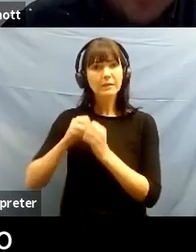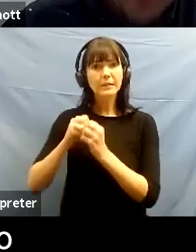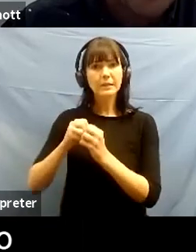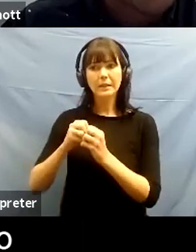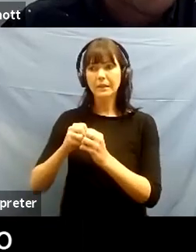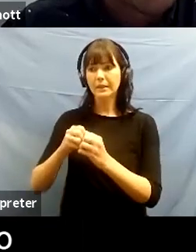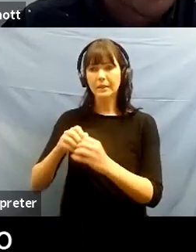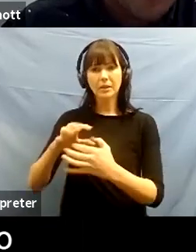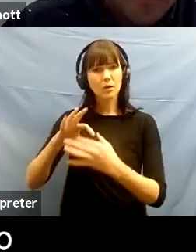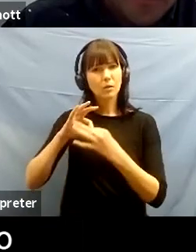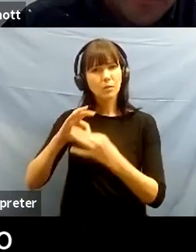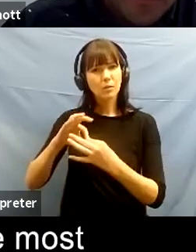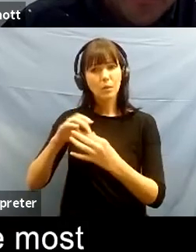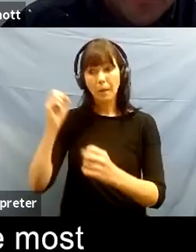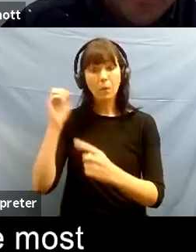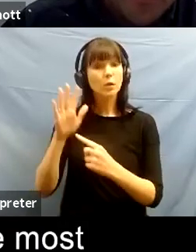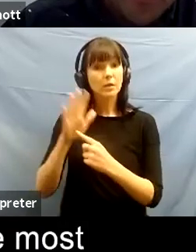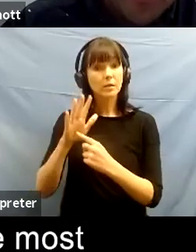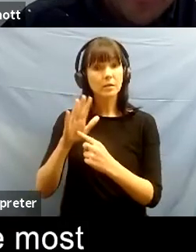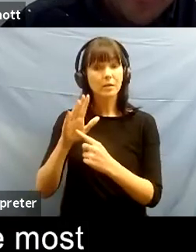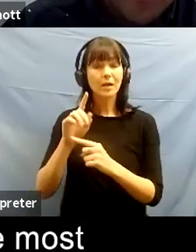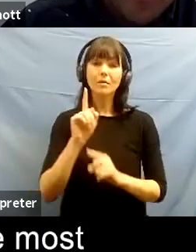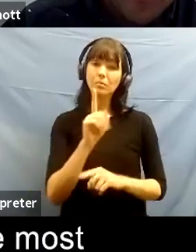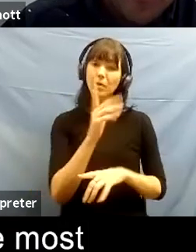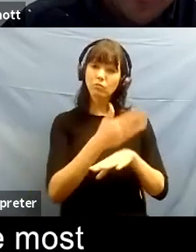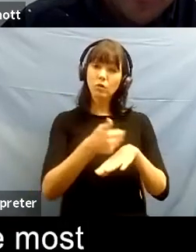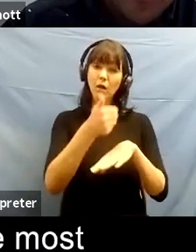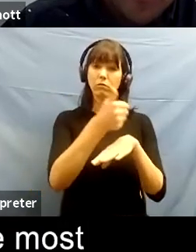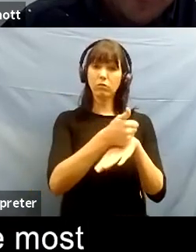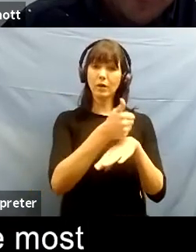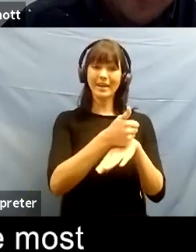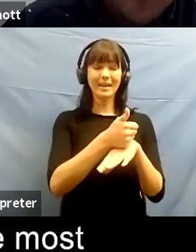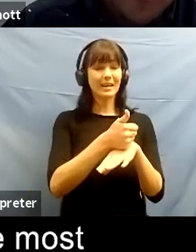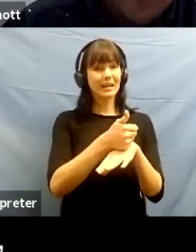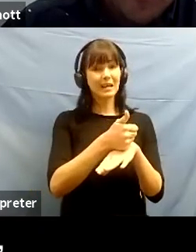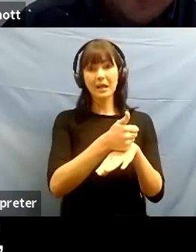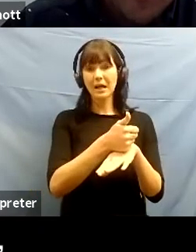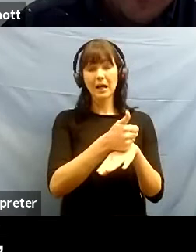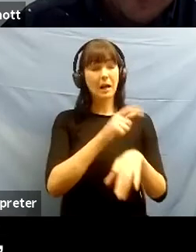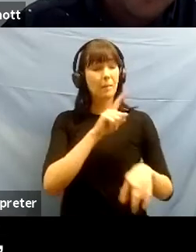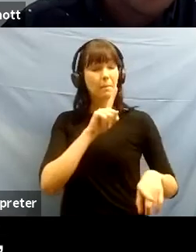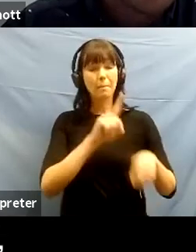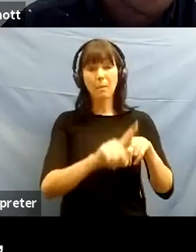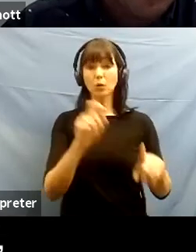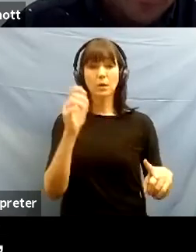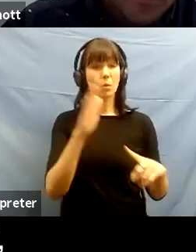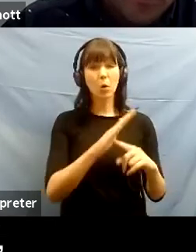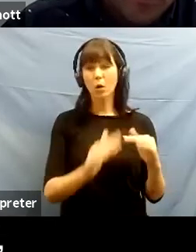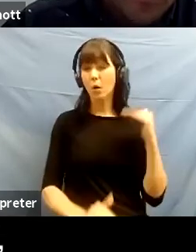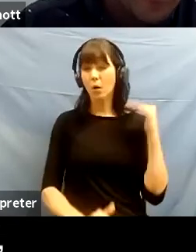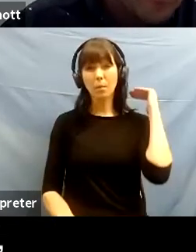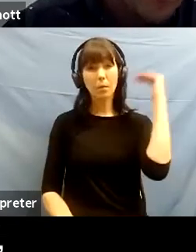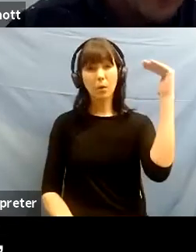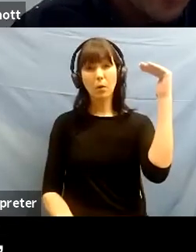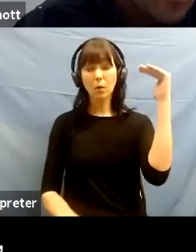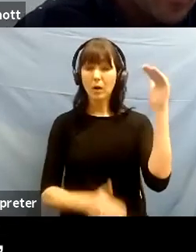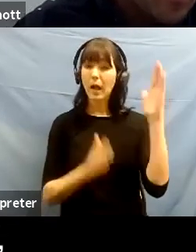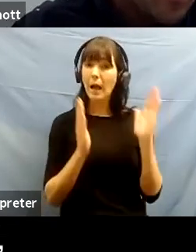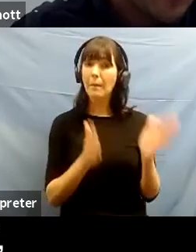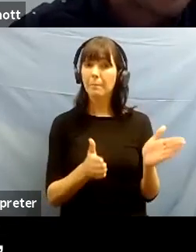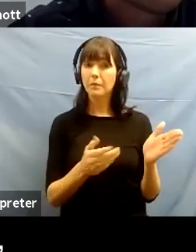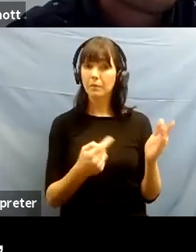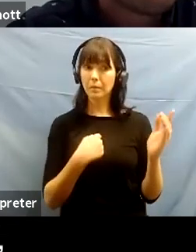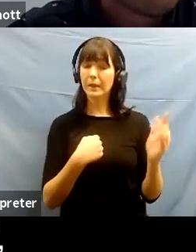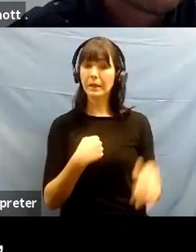well-being and my my my what i call my recovery has to be the most important thing and that's really important because that sort of right sizes everything